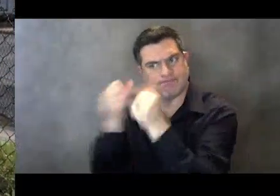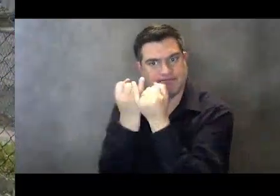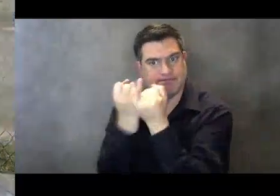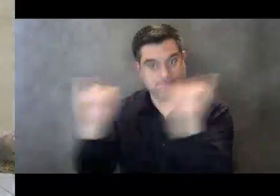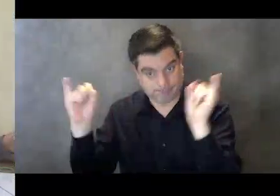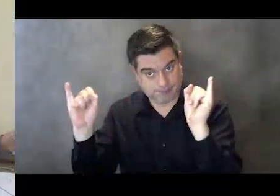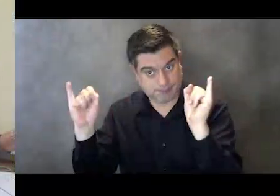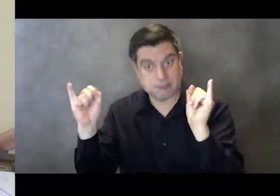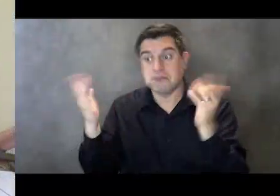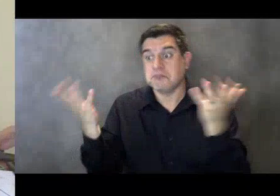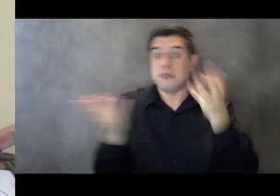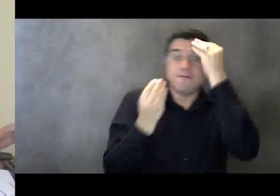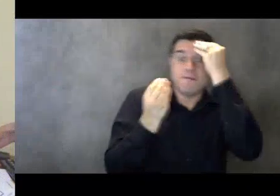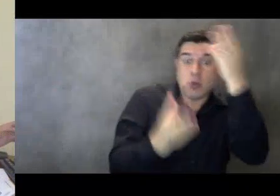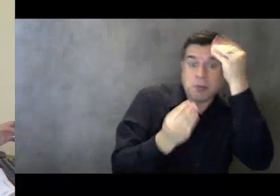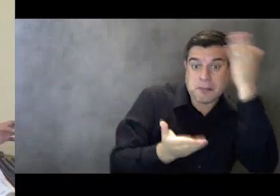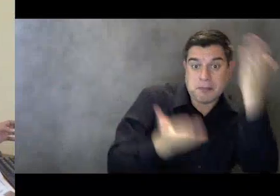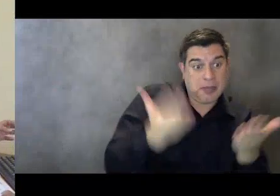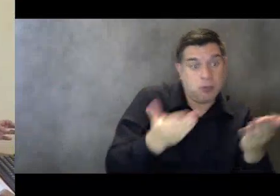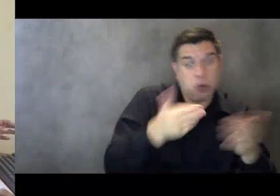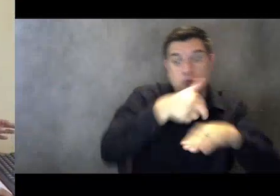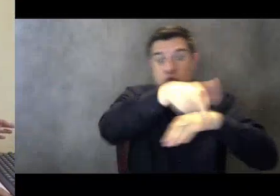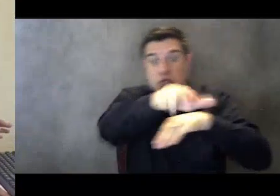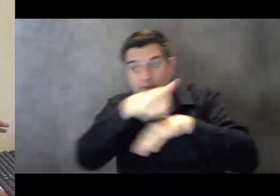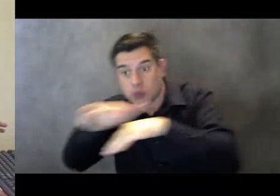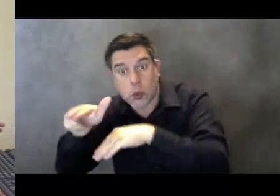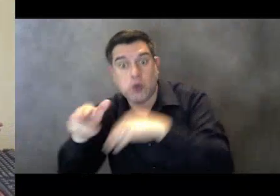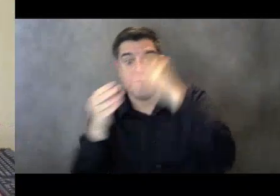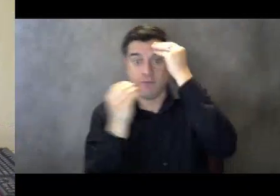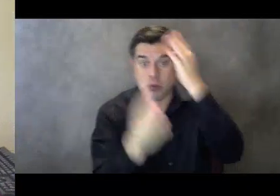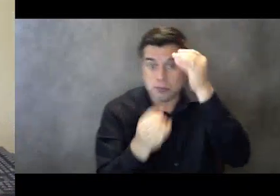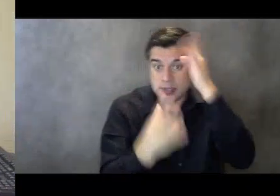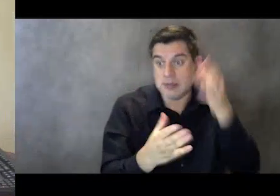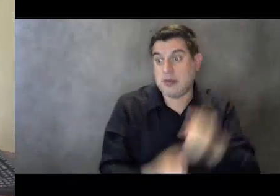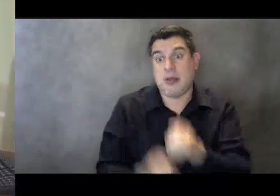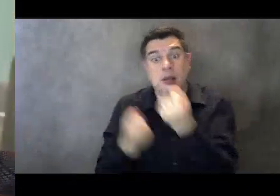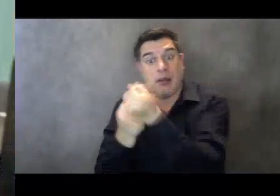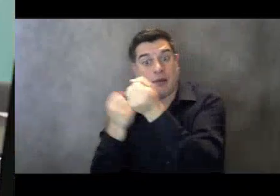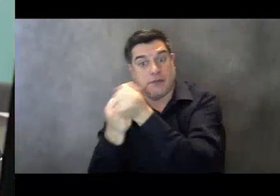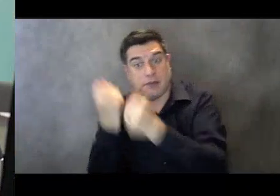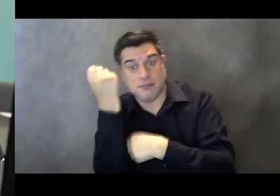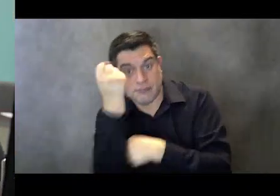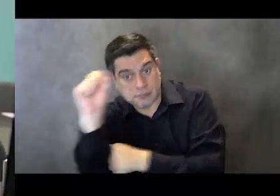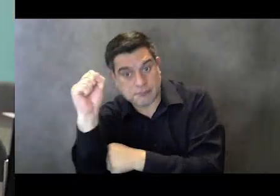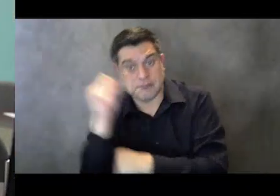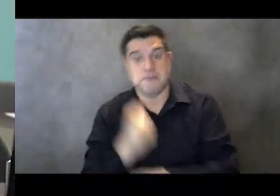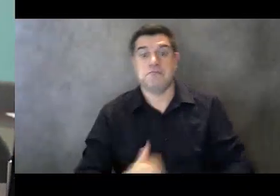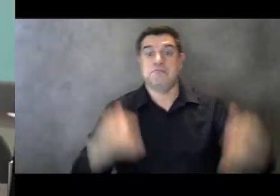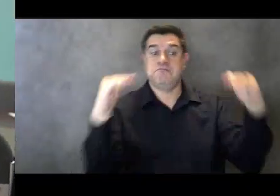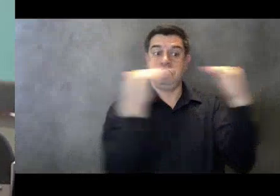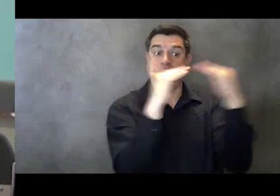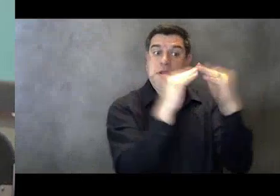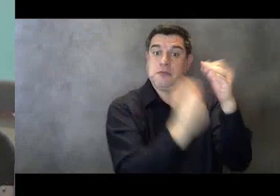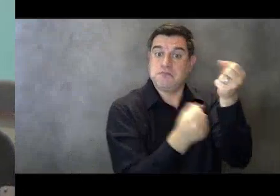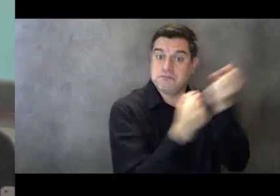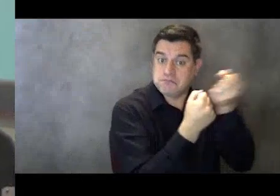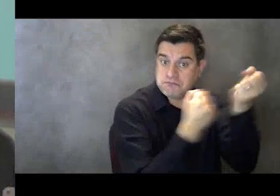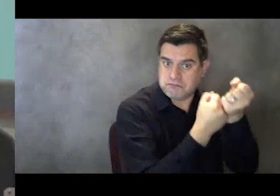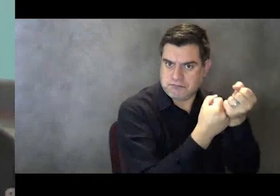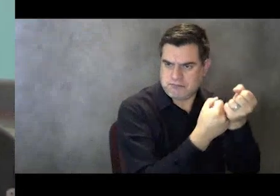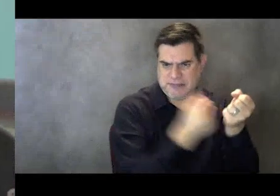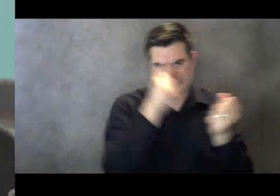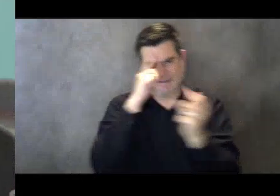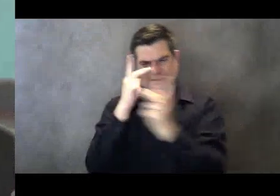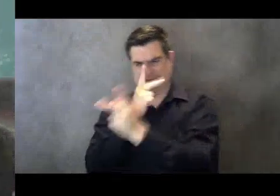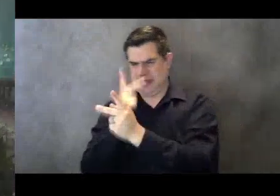including information and referral, advocacy, peer support, and navigation of community and government